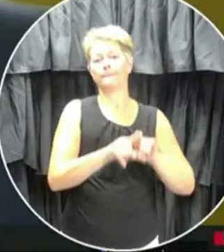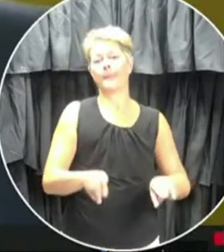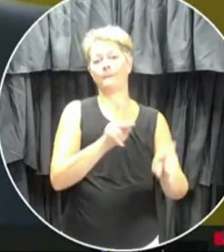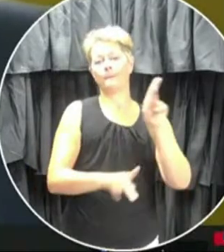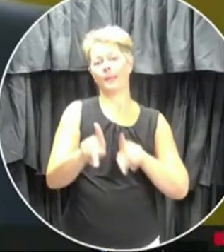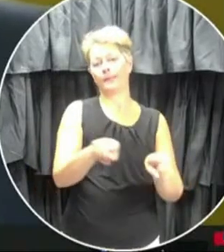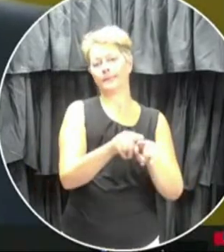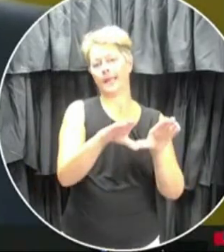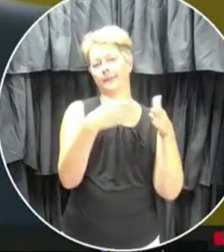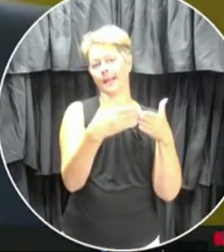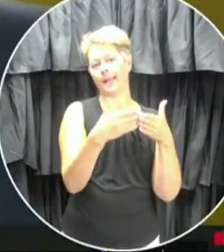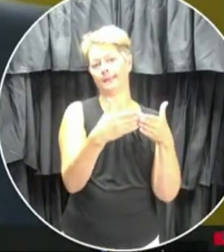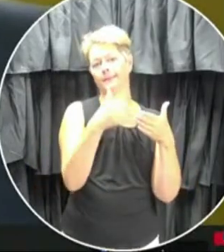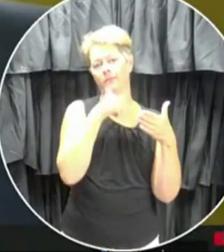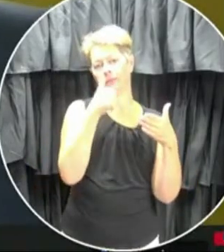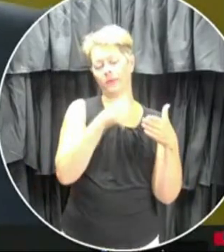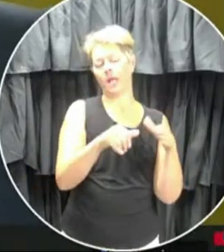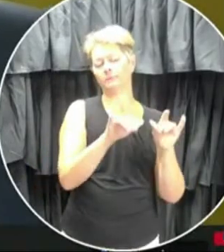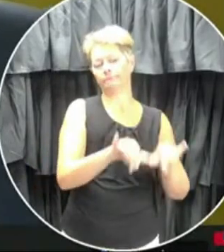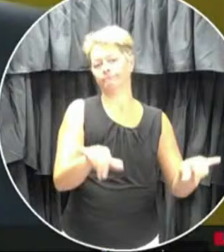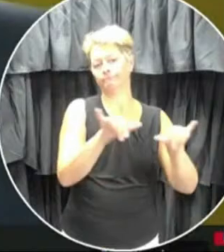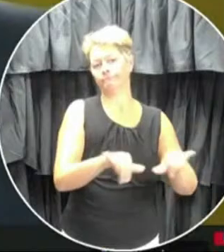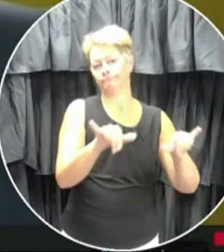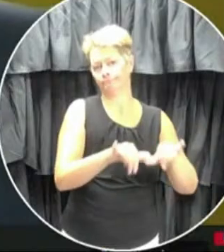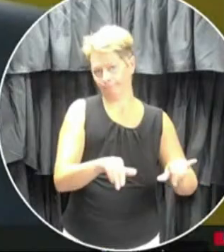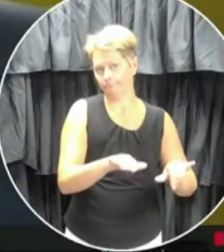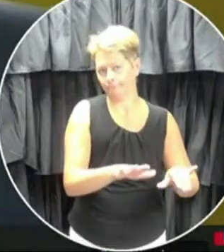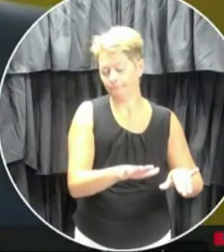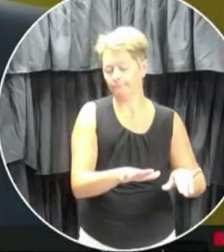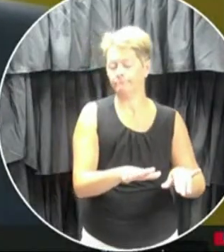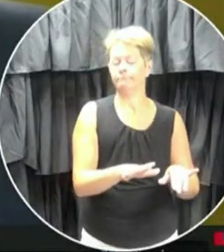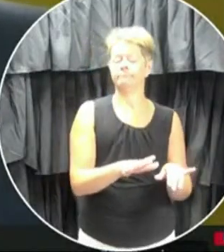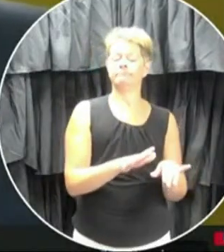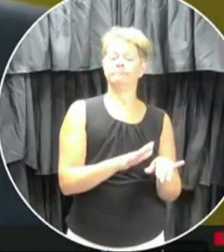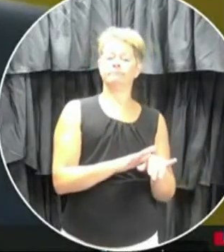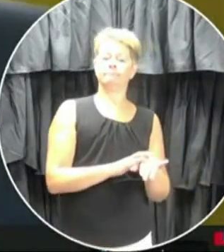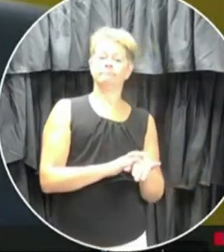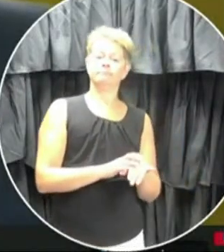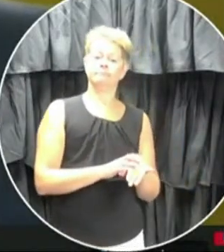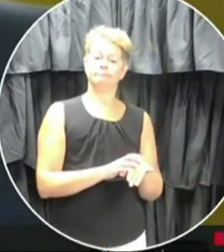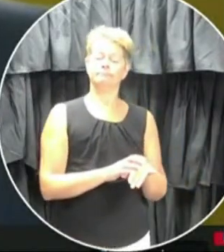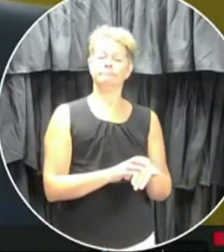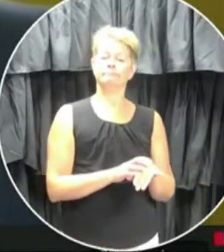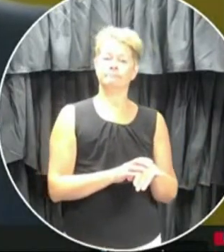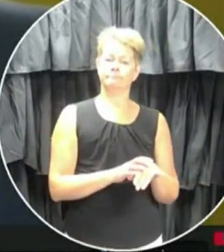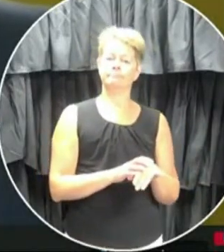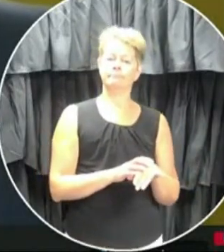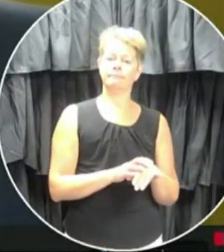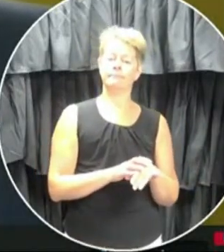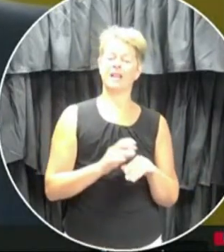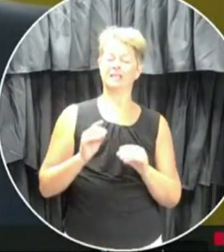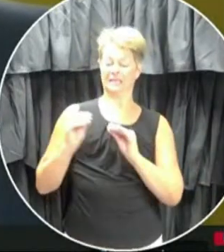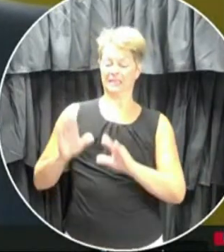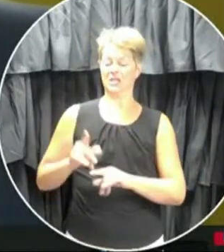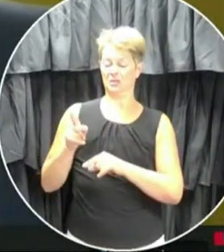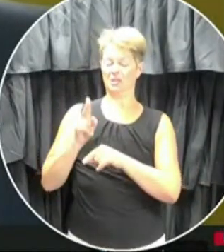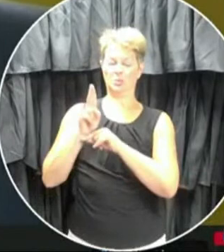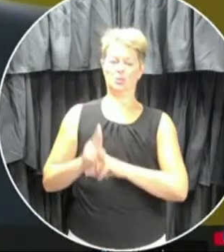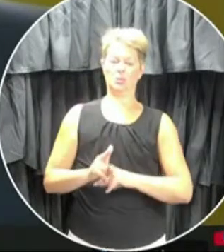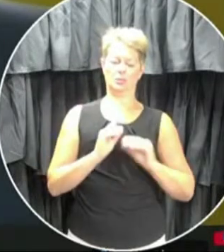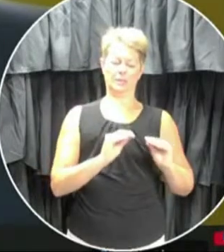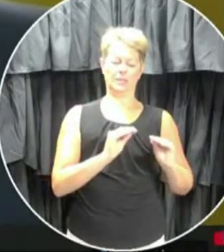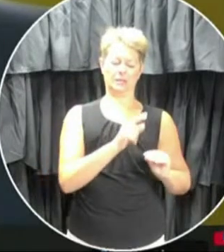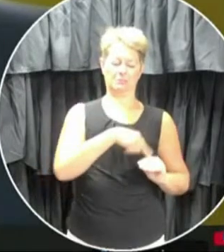multiple factors around designing learning and grouping kids together.